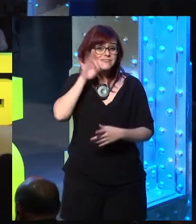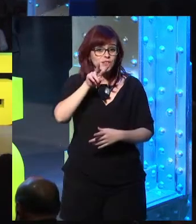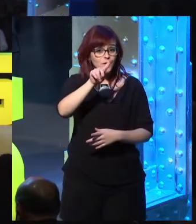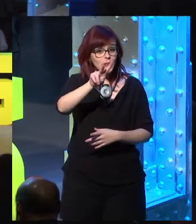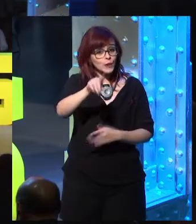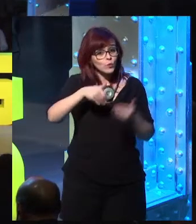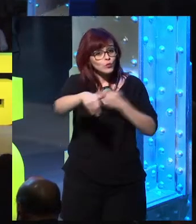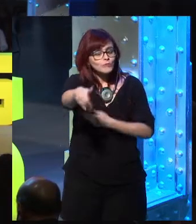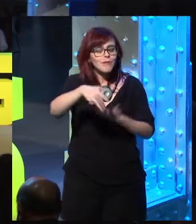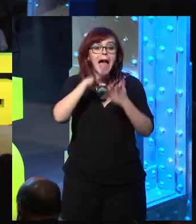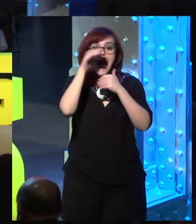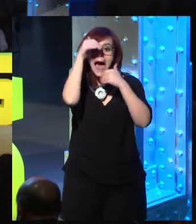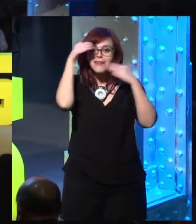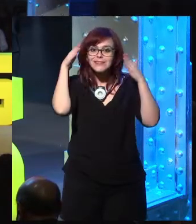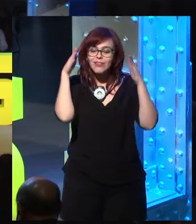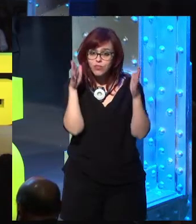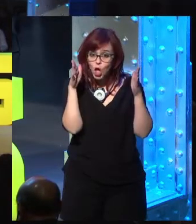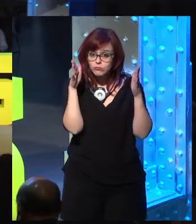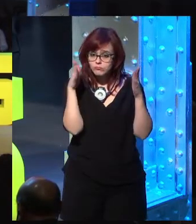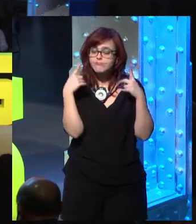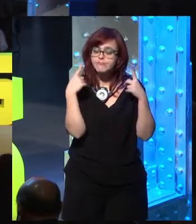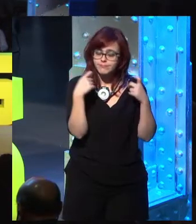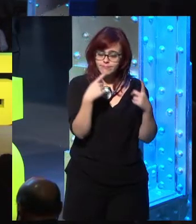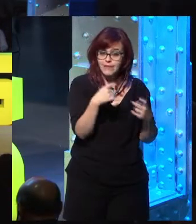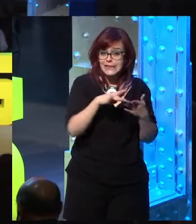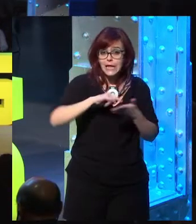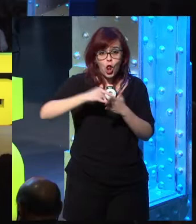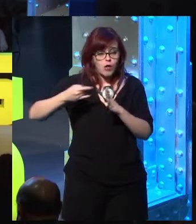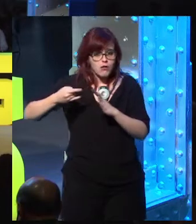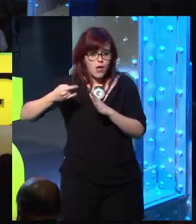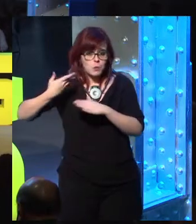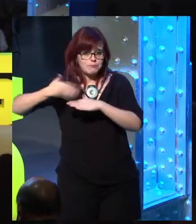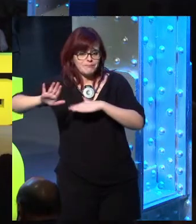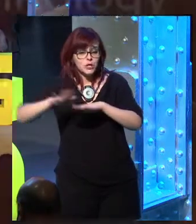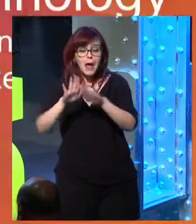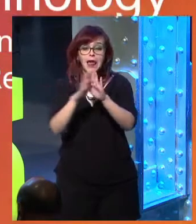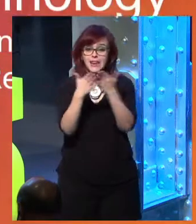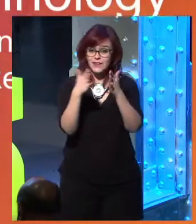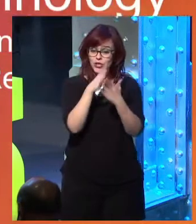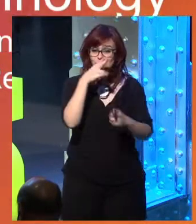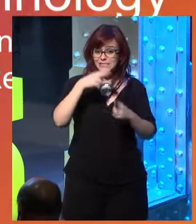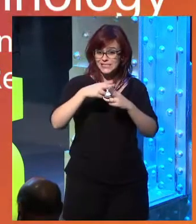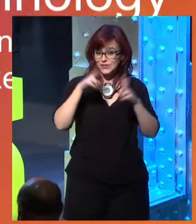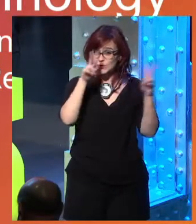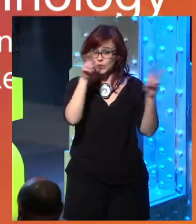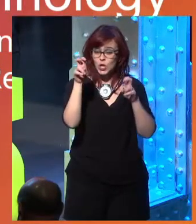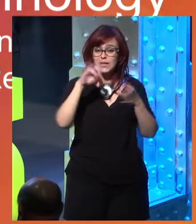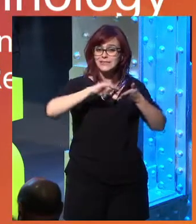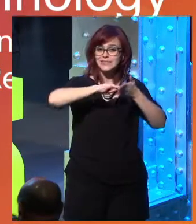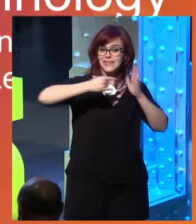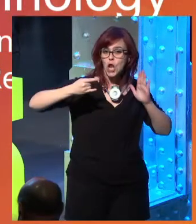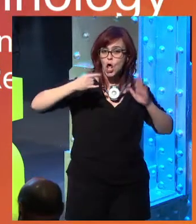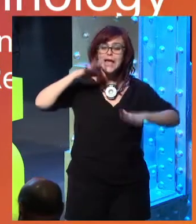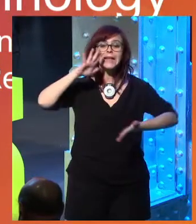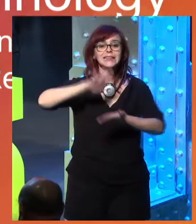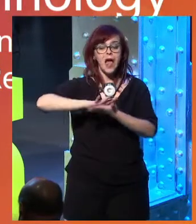I wrote a book on this. I've been on this book tour for two years now. I was writing a book on alerts, and I thought, this is the most boring thing ever, no